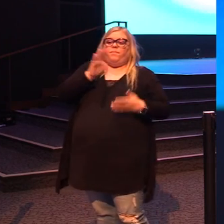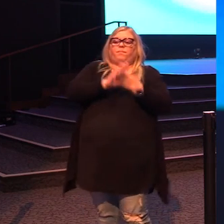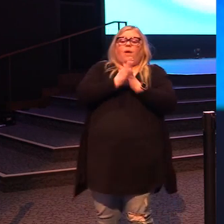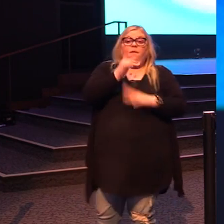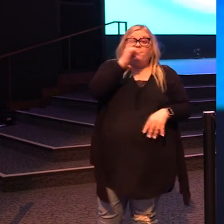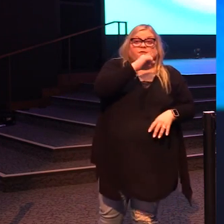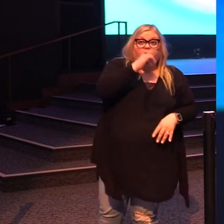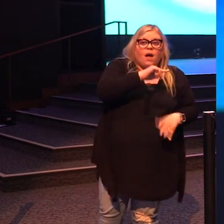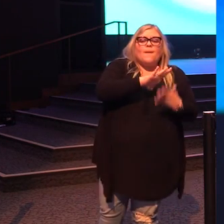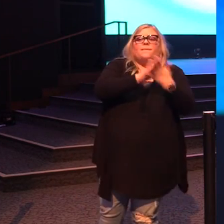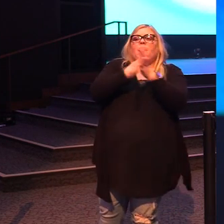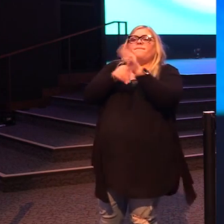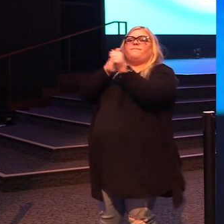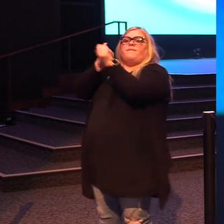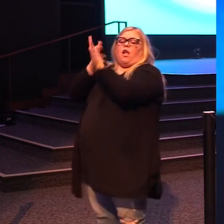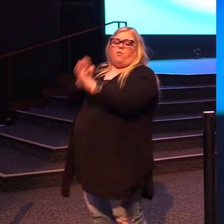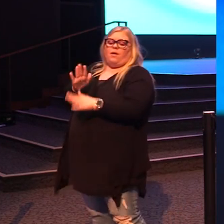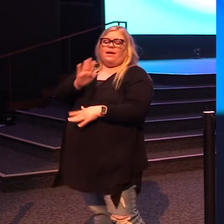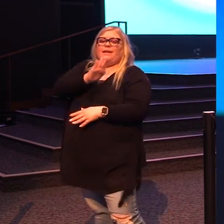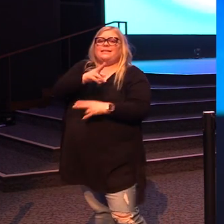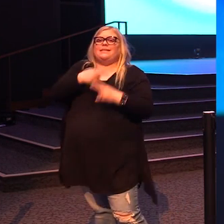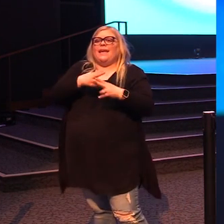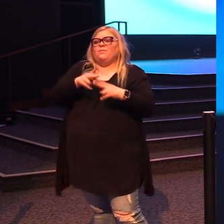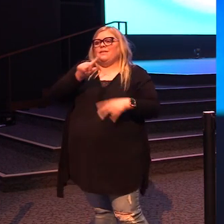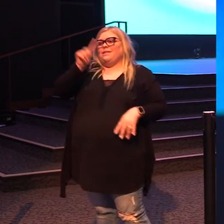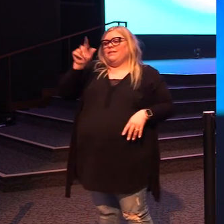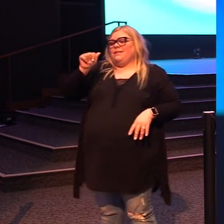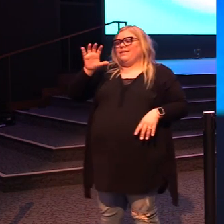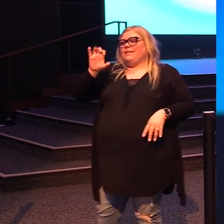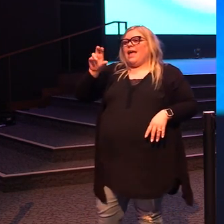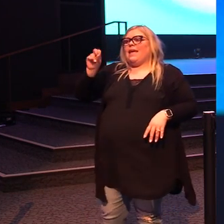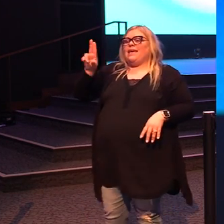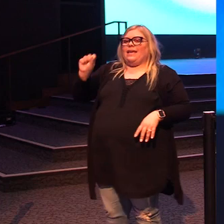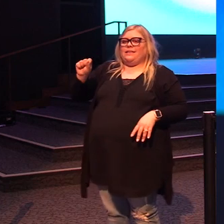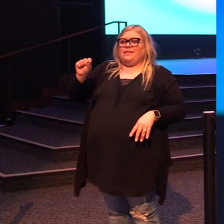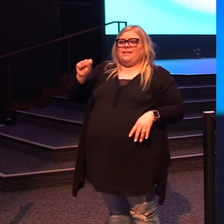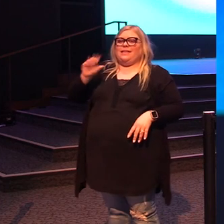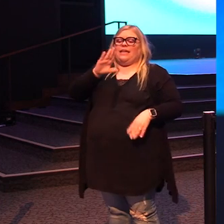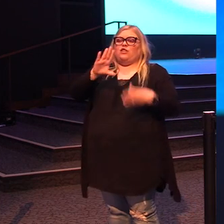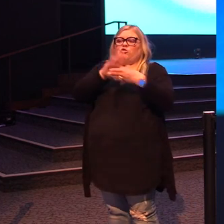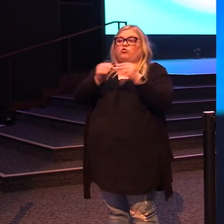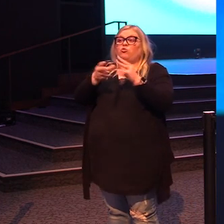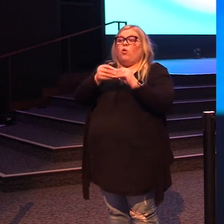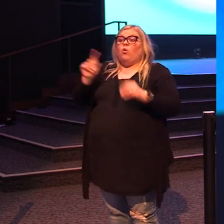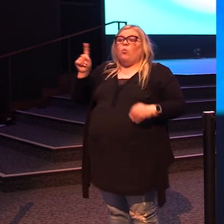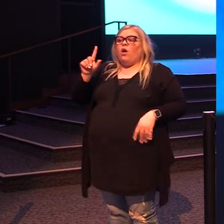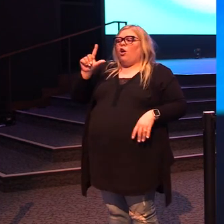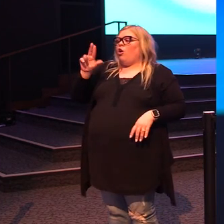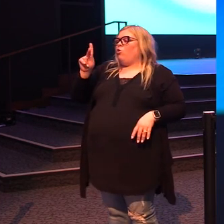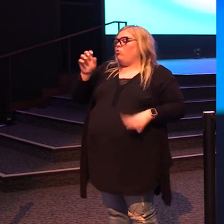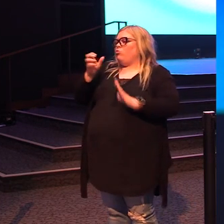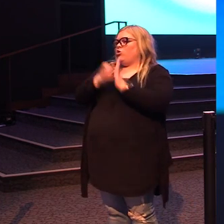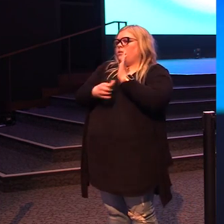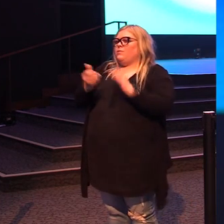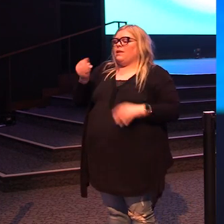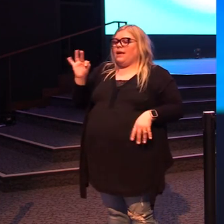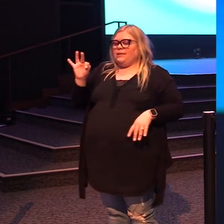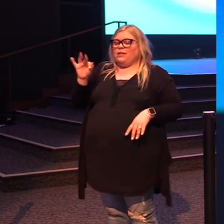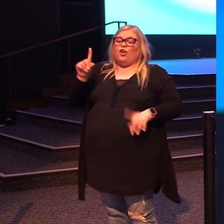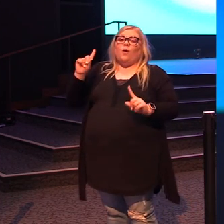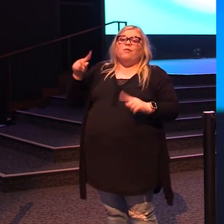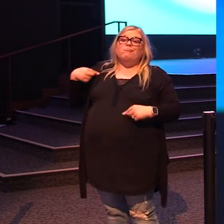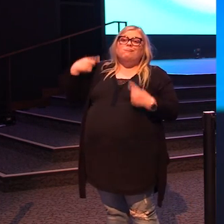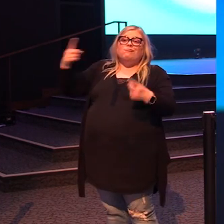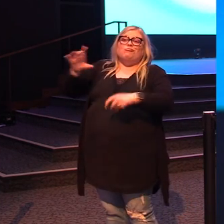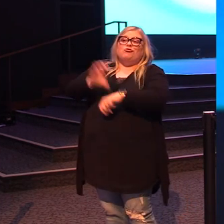follower. And his name was Zacchaeus. And his story is in Luke 19. If you've been around church